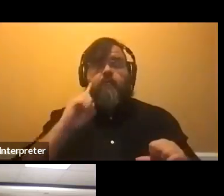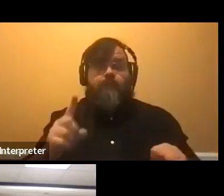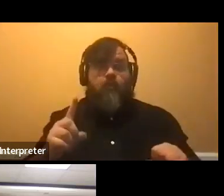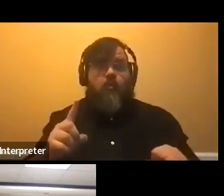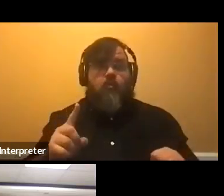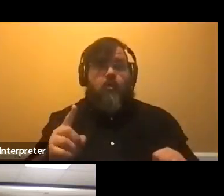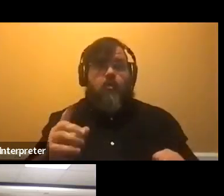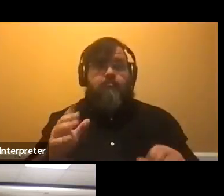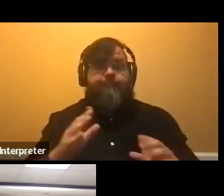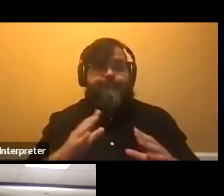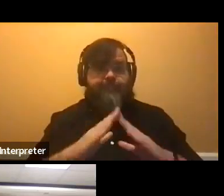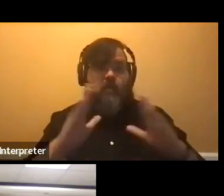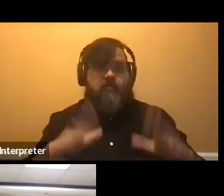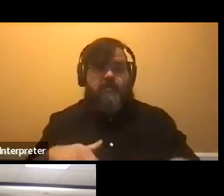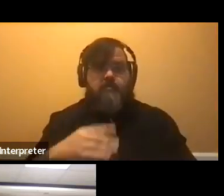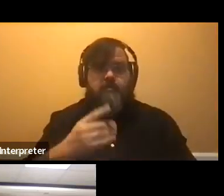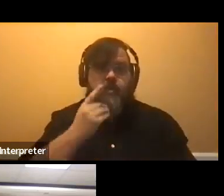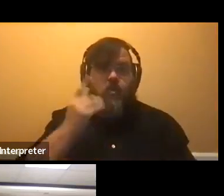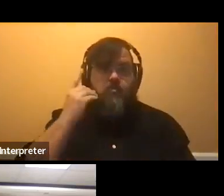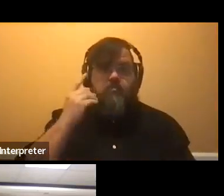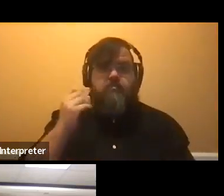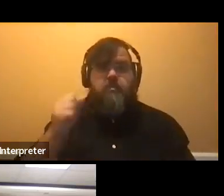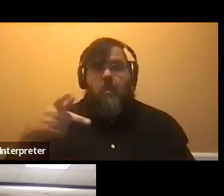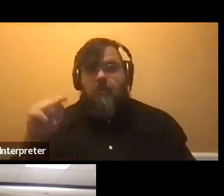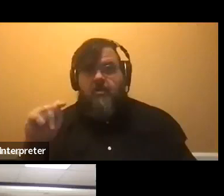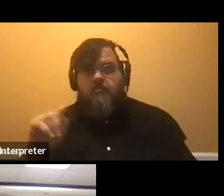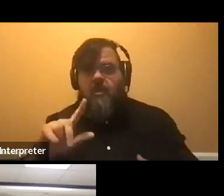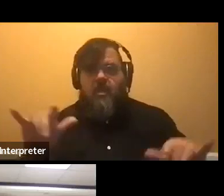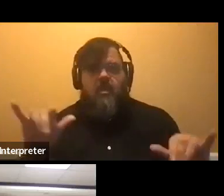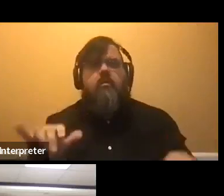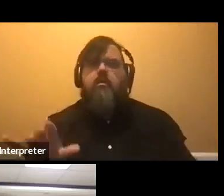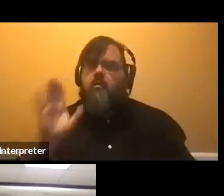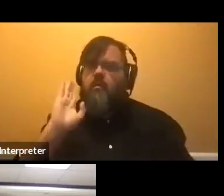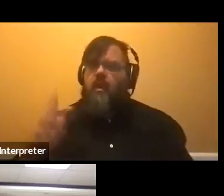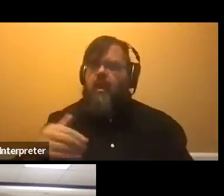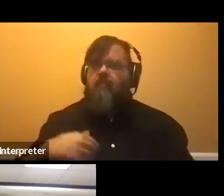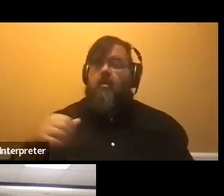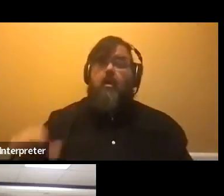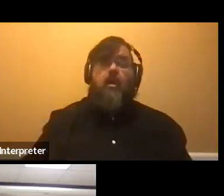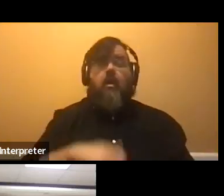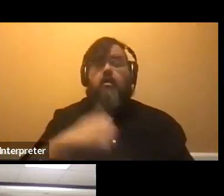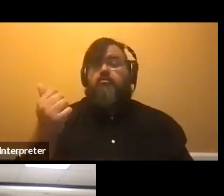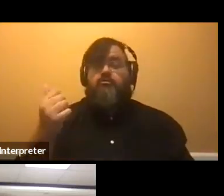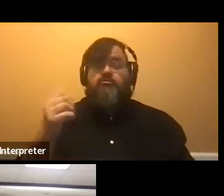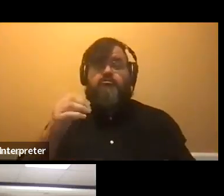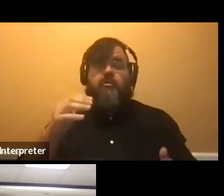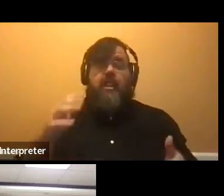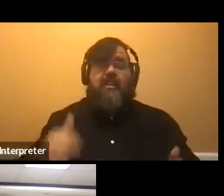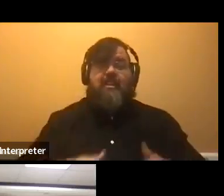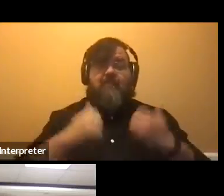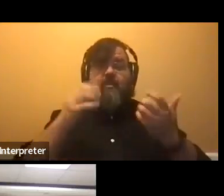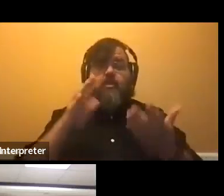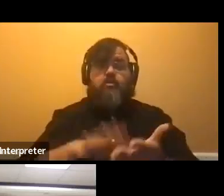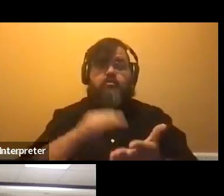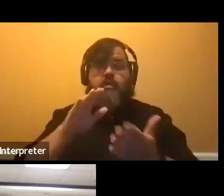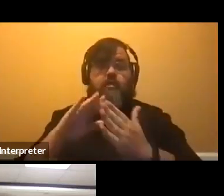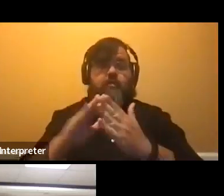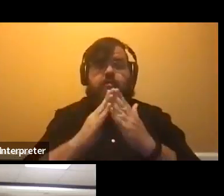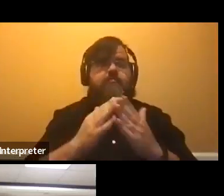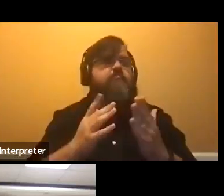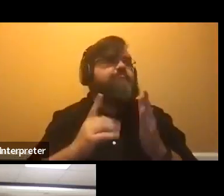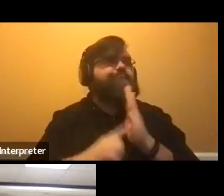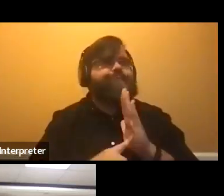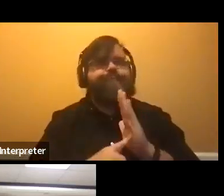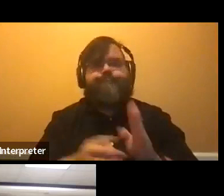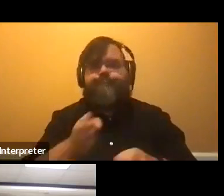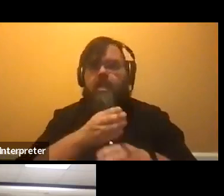Um, there will also be other living learning communities. So if you are majoring in engineering, for example, or you're majoring in